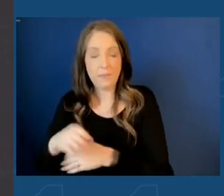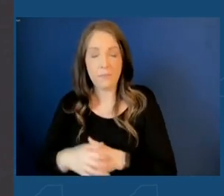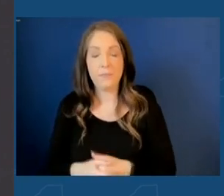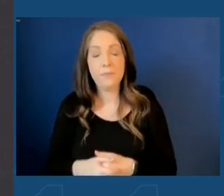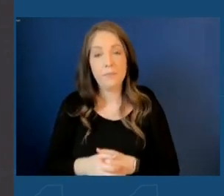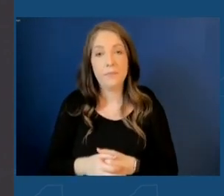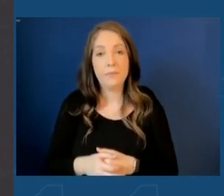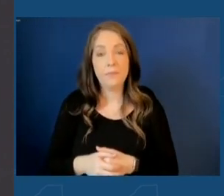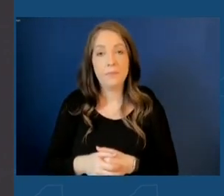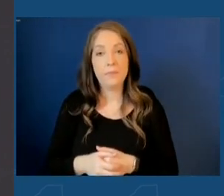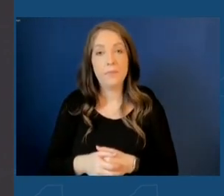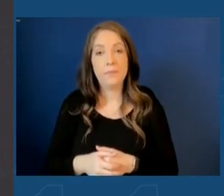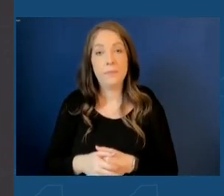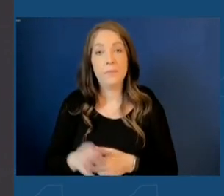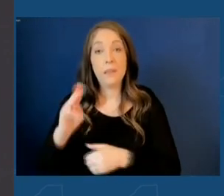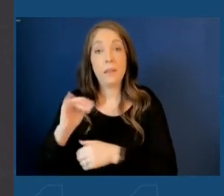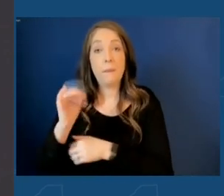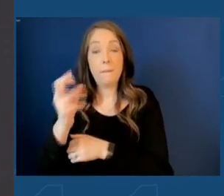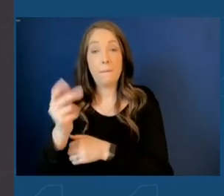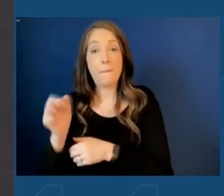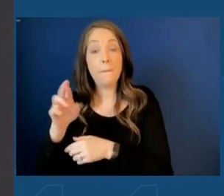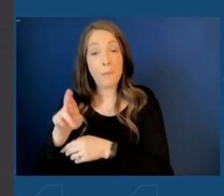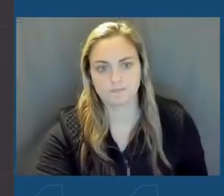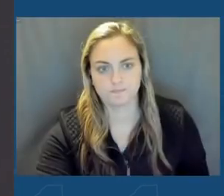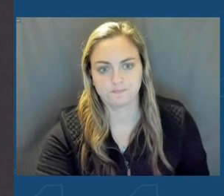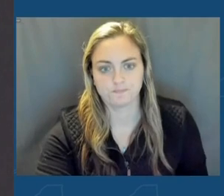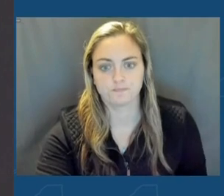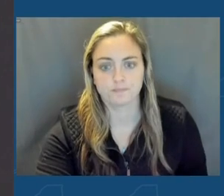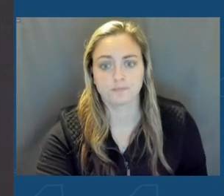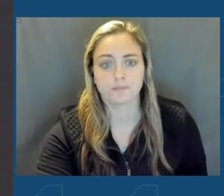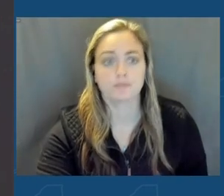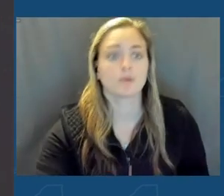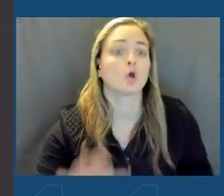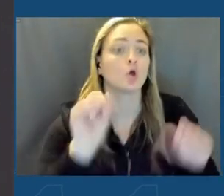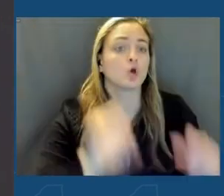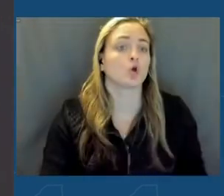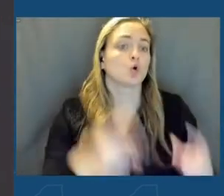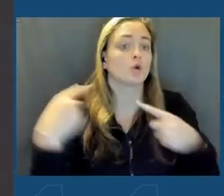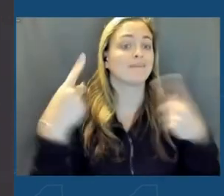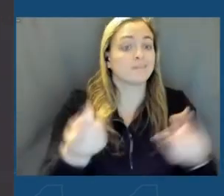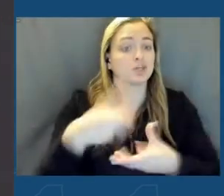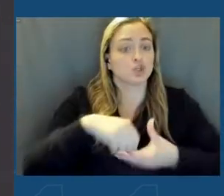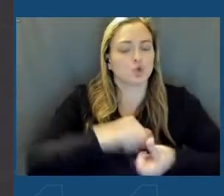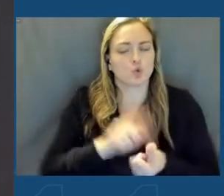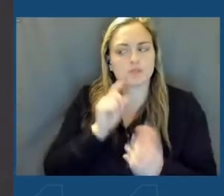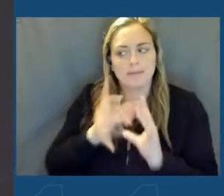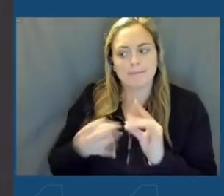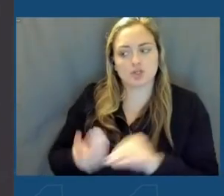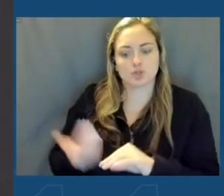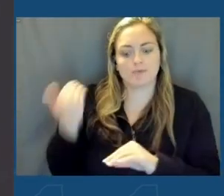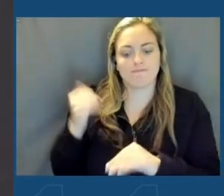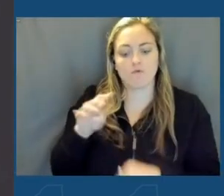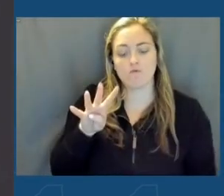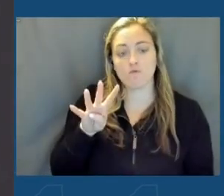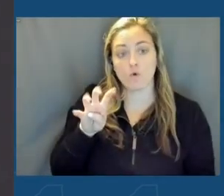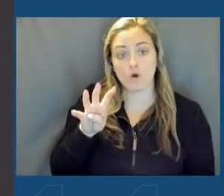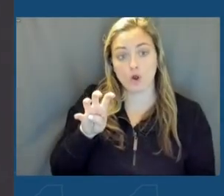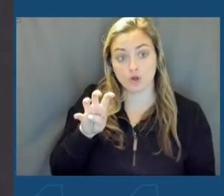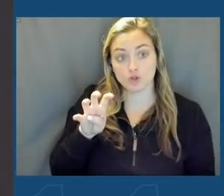Micron's central New York site could eventually include, as Senator Schumer shared earlier, four